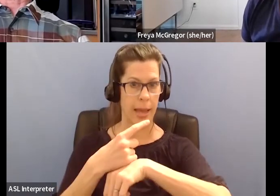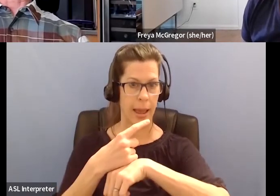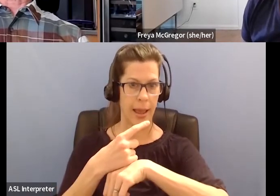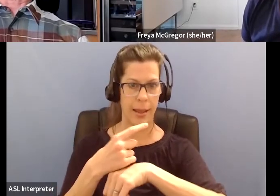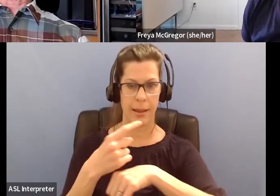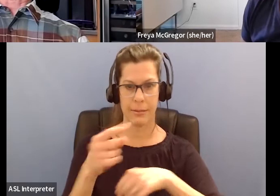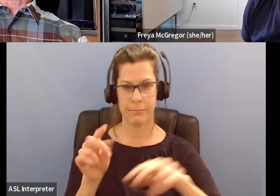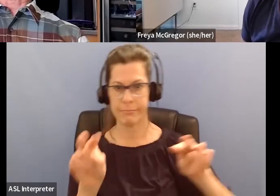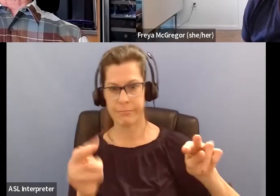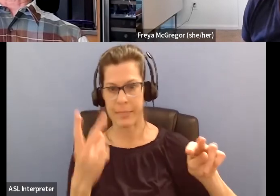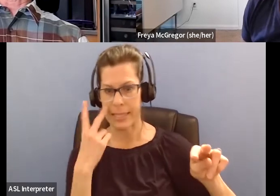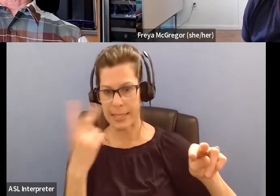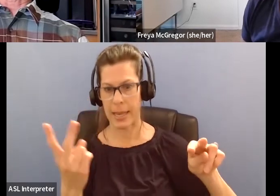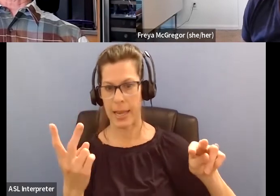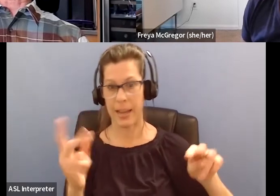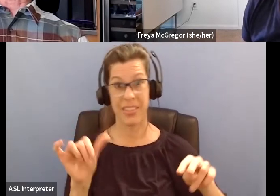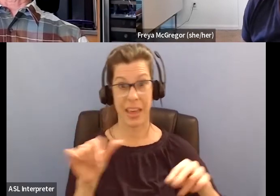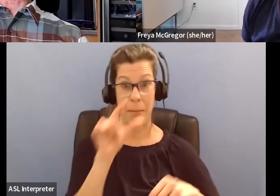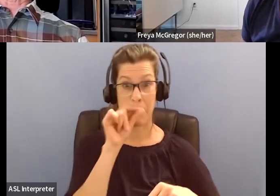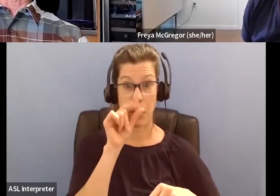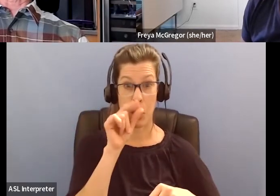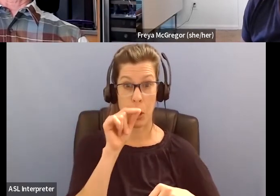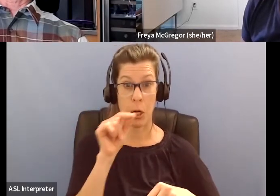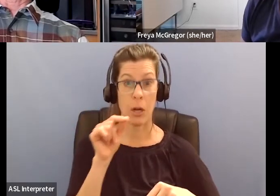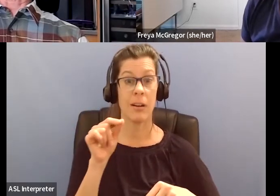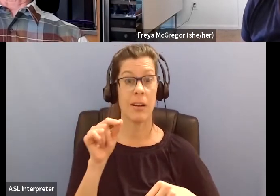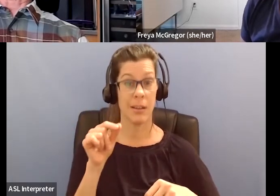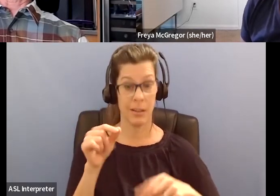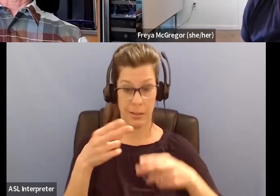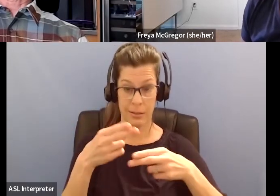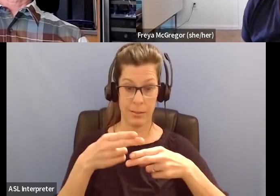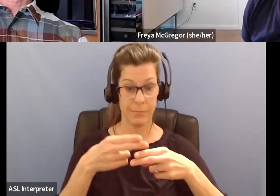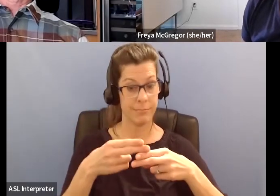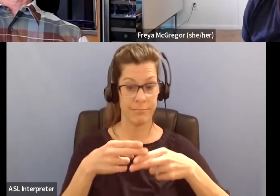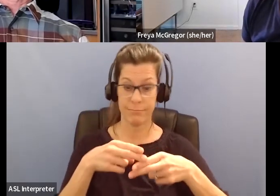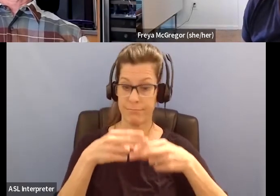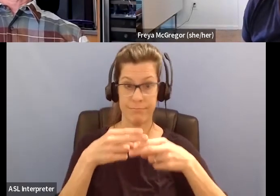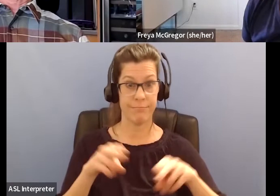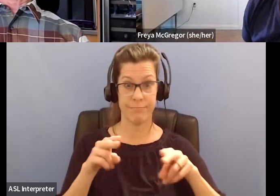it took all this time to learn something. It learns it almost instantly after it's fledged.